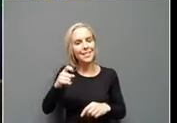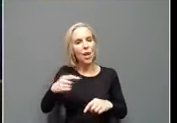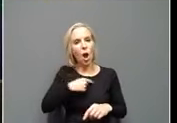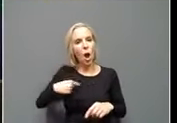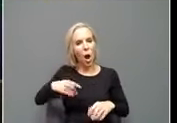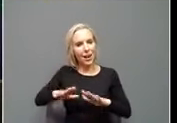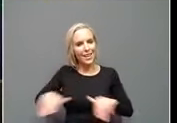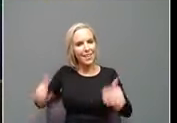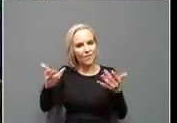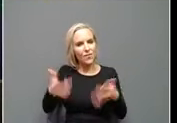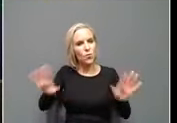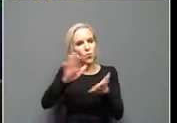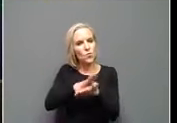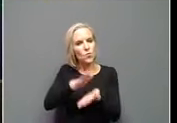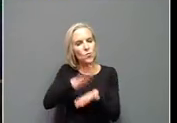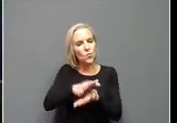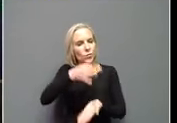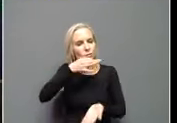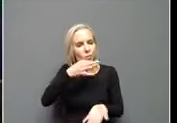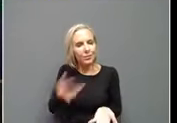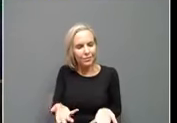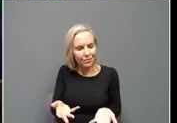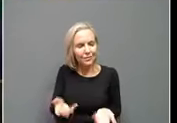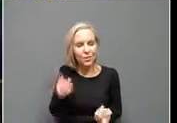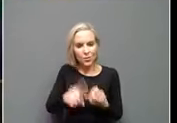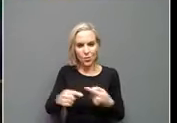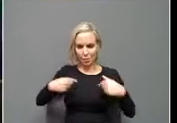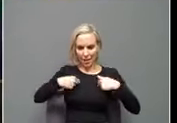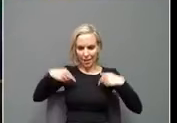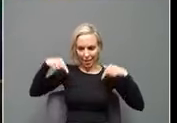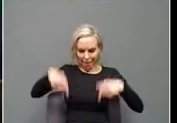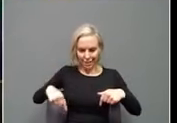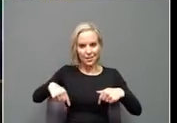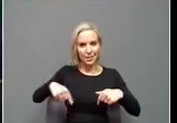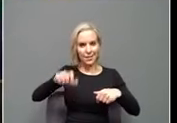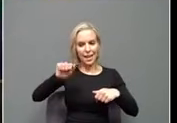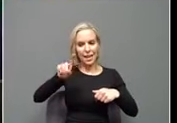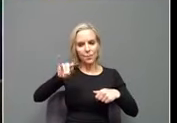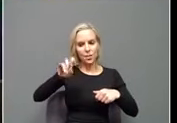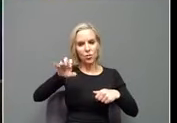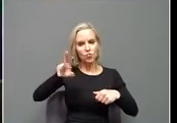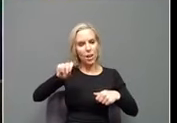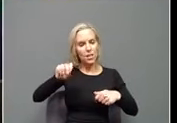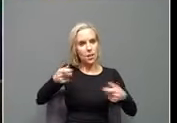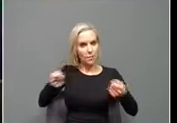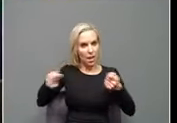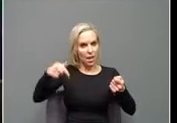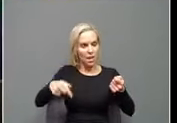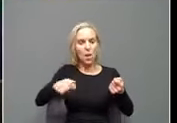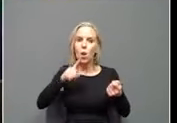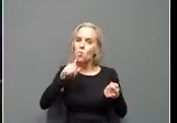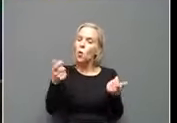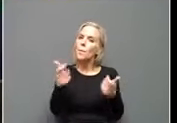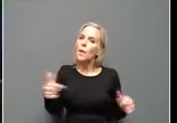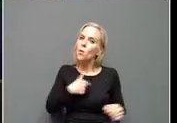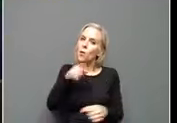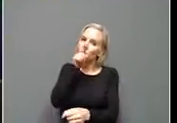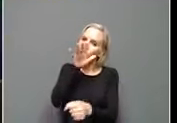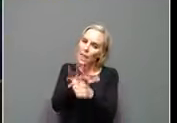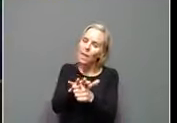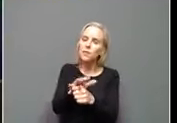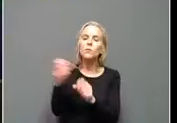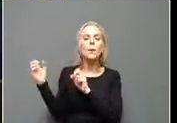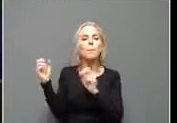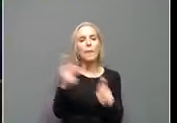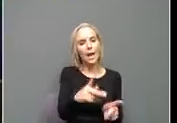school to me and, and to this administration. That's a big piece of it because we pledged that we would get our kids back in school